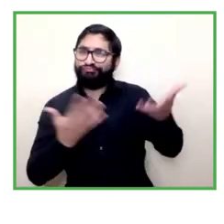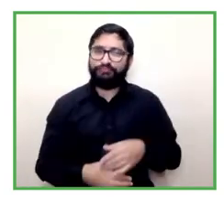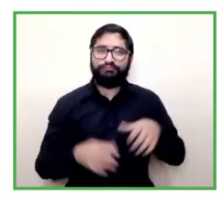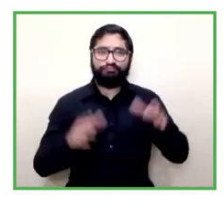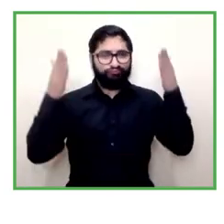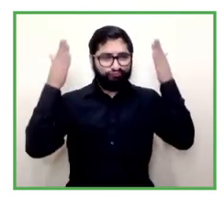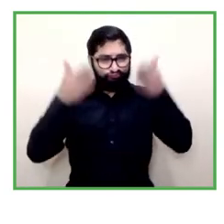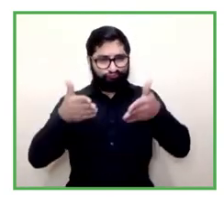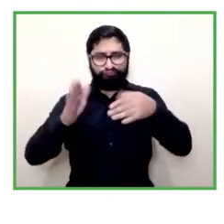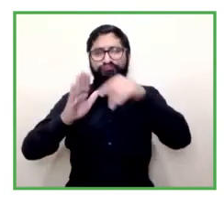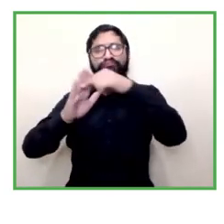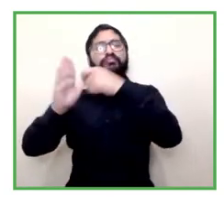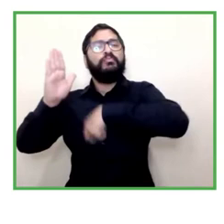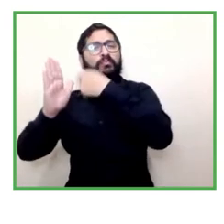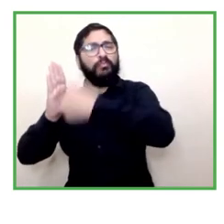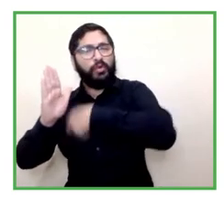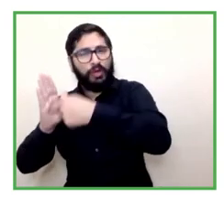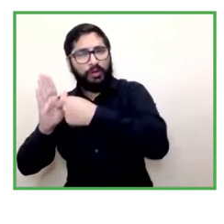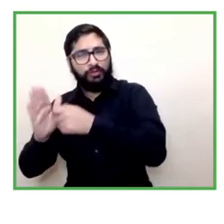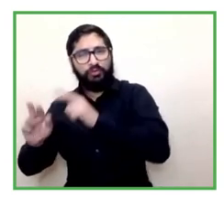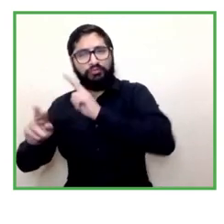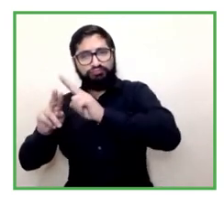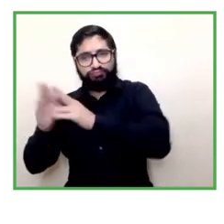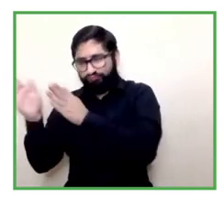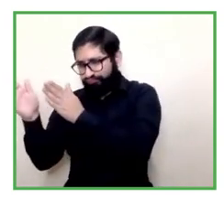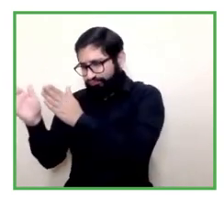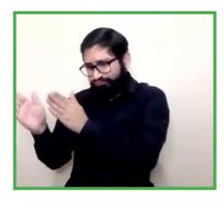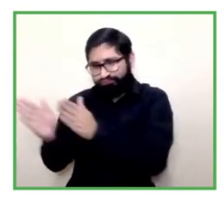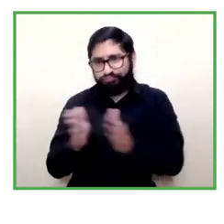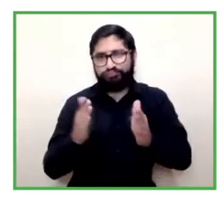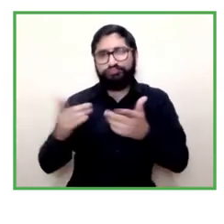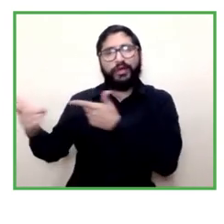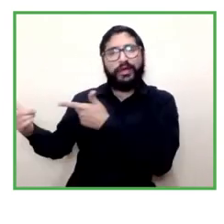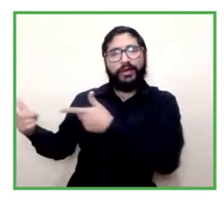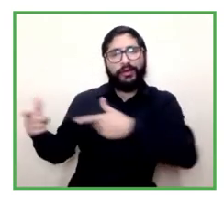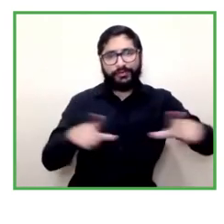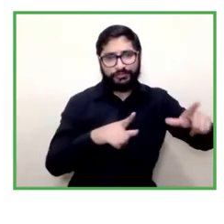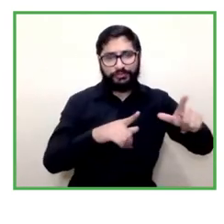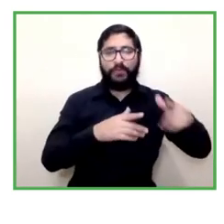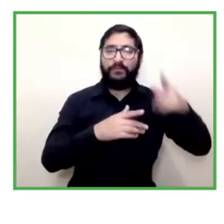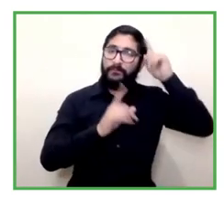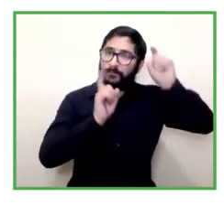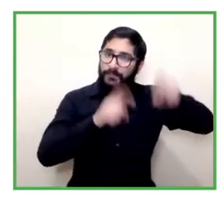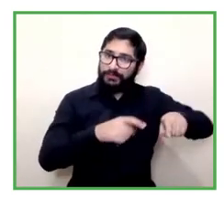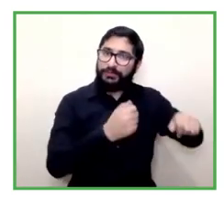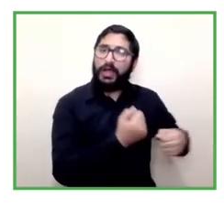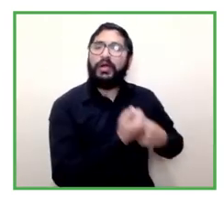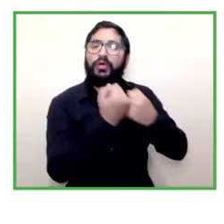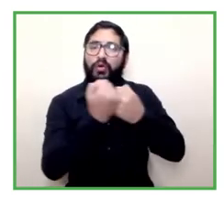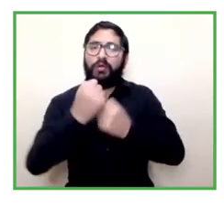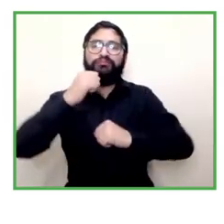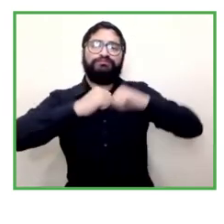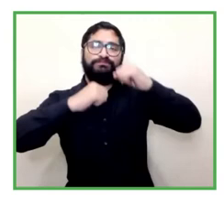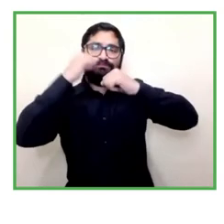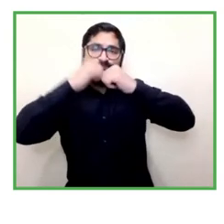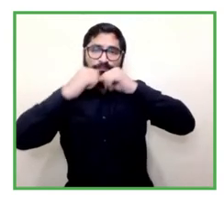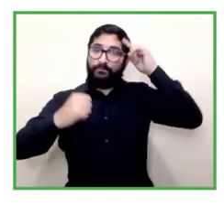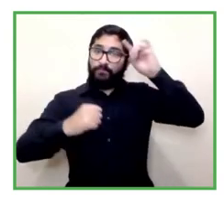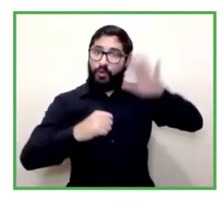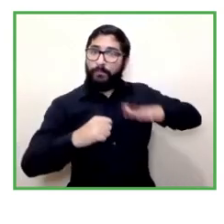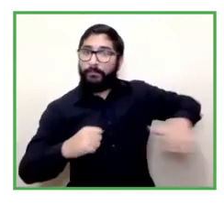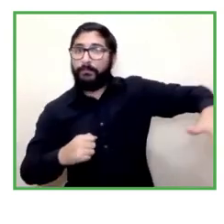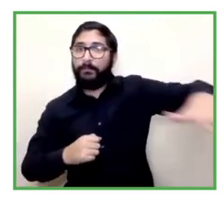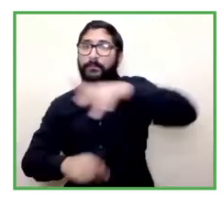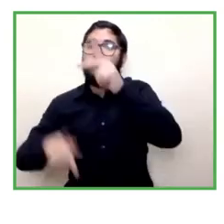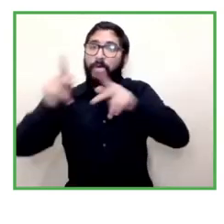creating creating a project and building a cooperative uh institution involves different entities